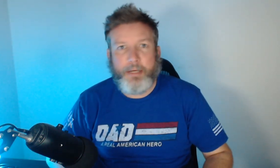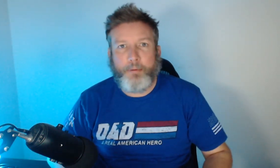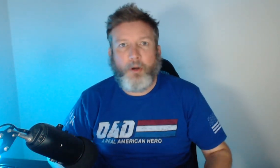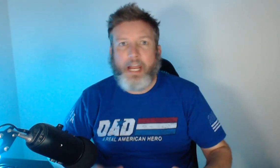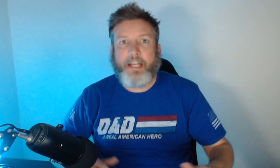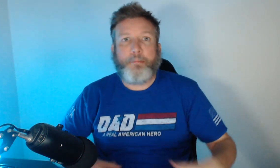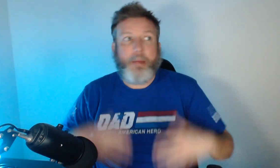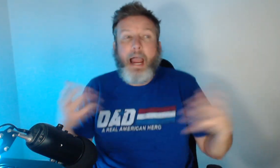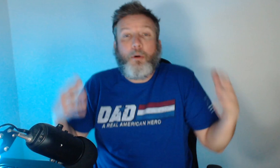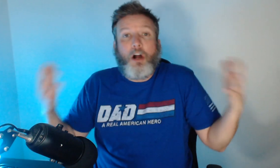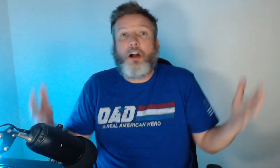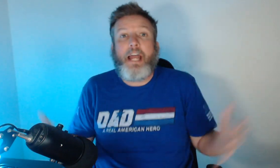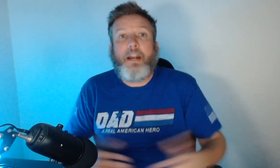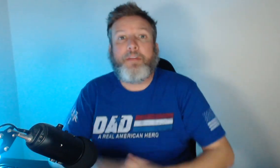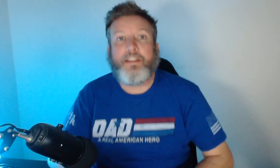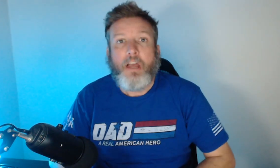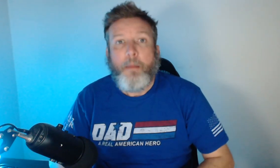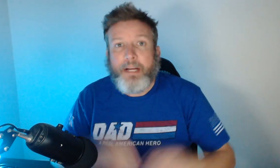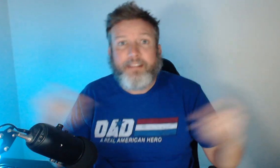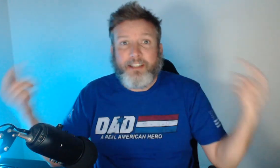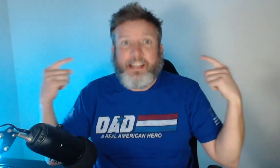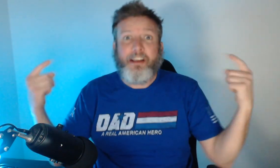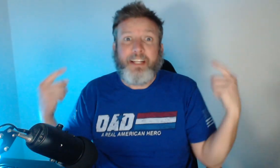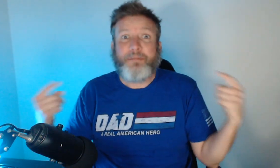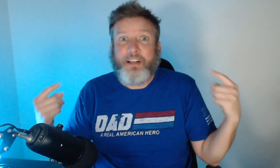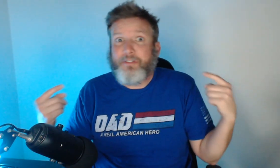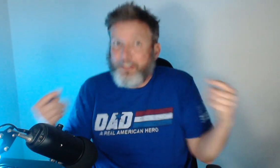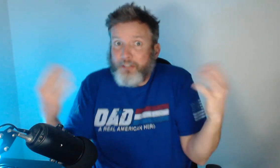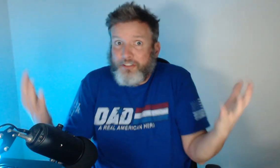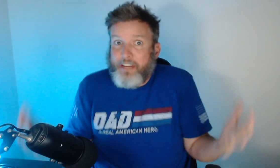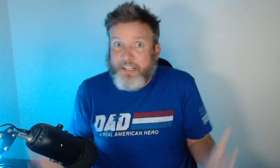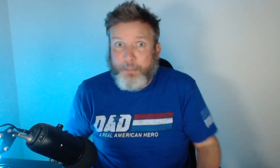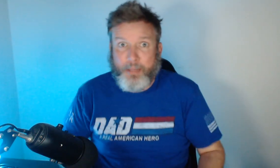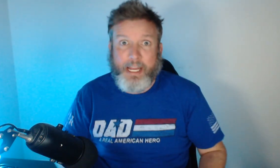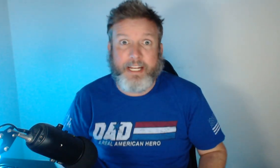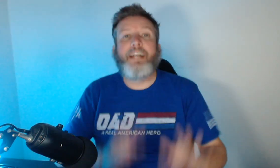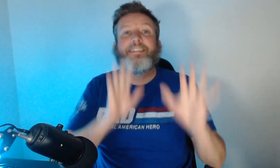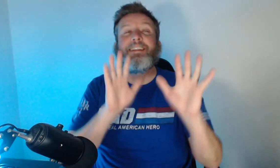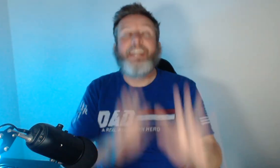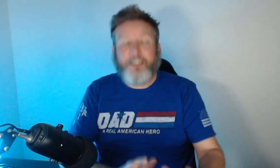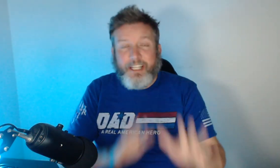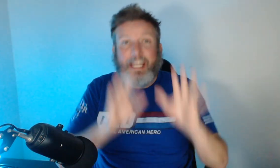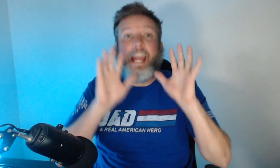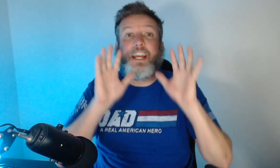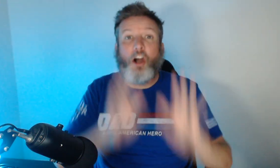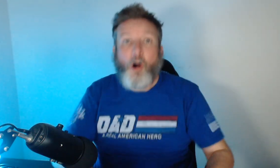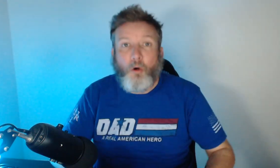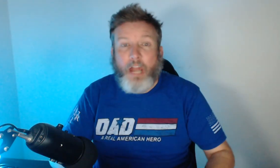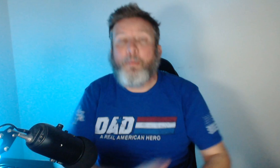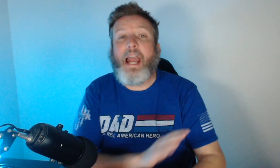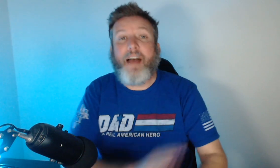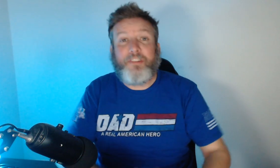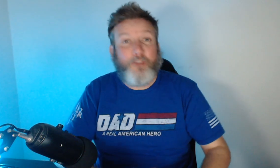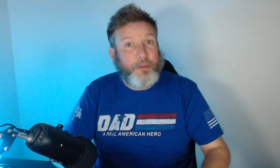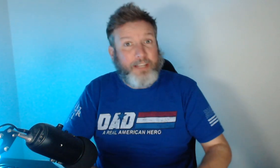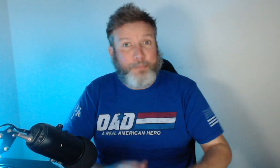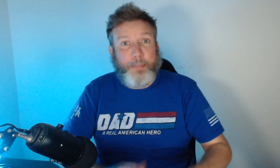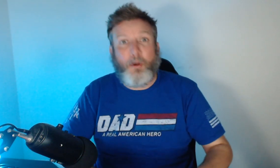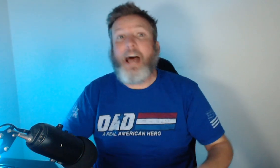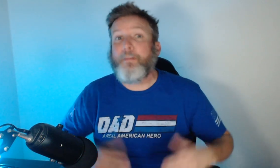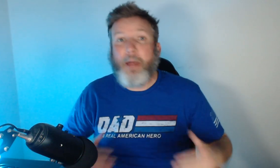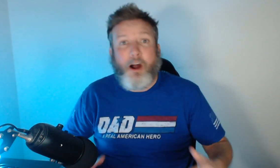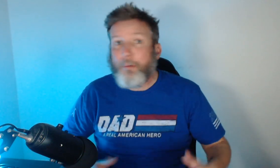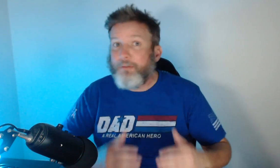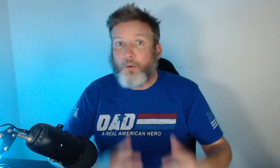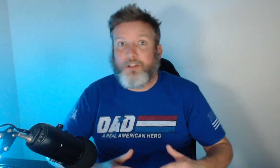American people and empower our enemies because they're telling themselves that they're saving the planet. It's literally a cult. And we have to vote these